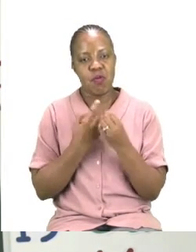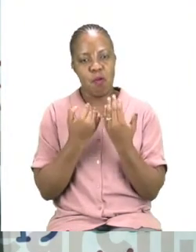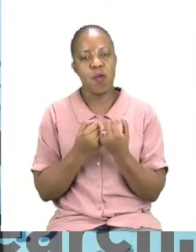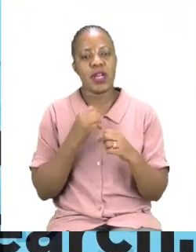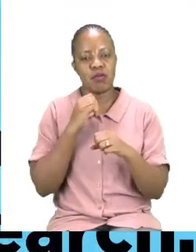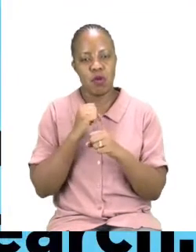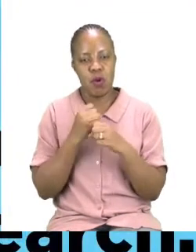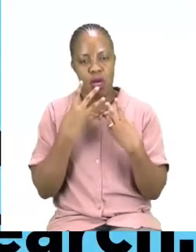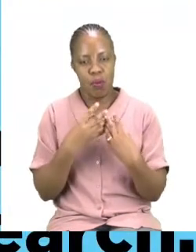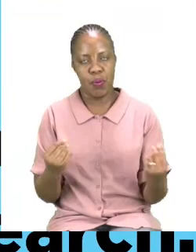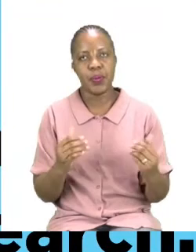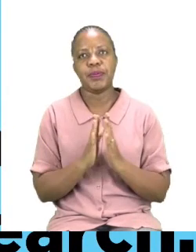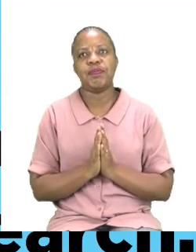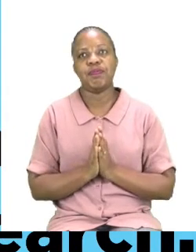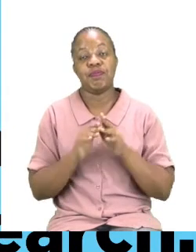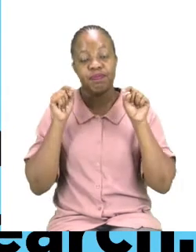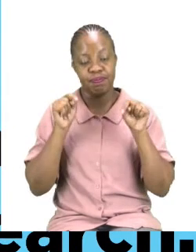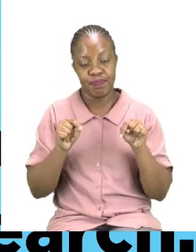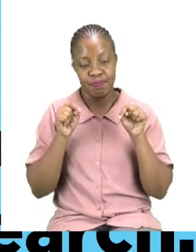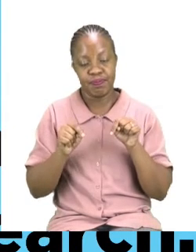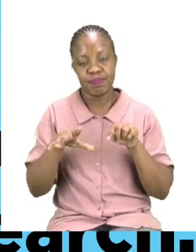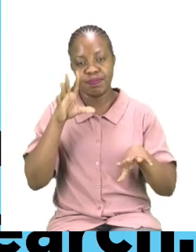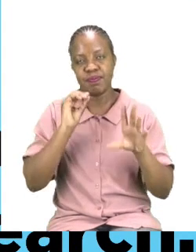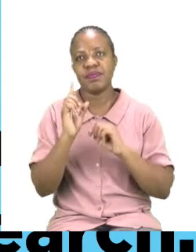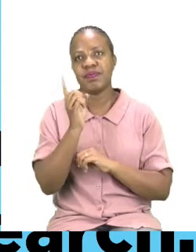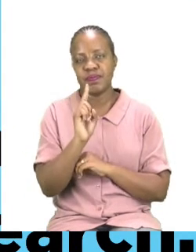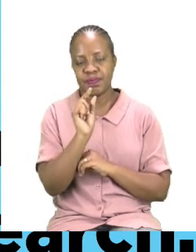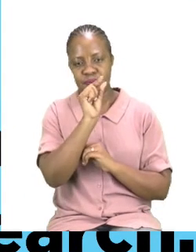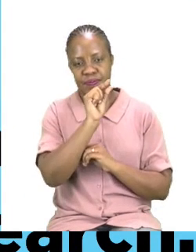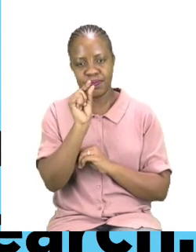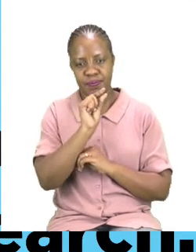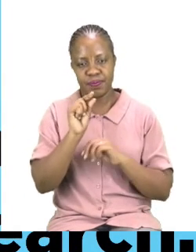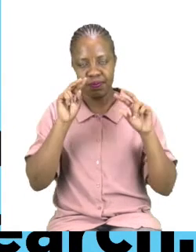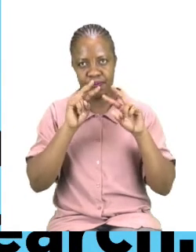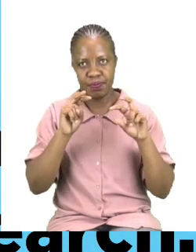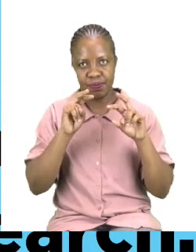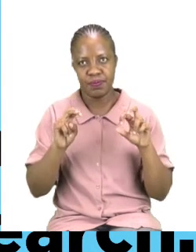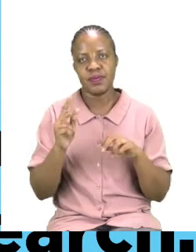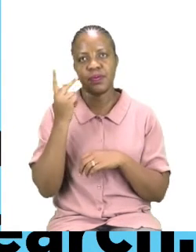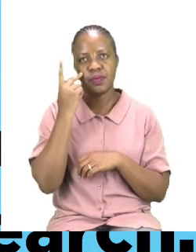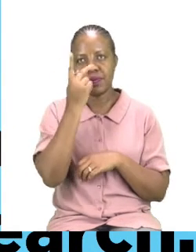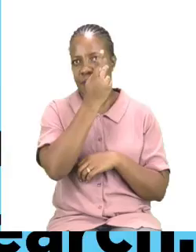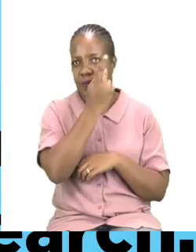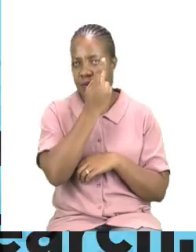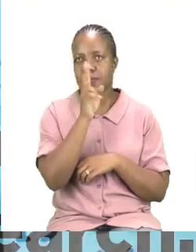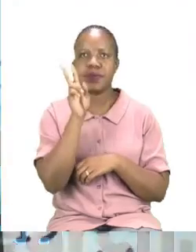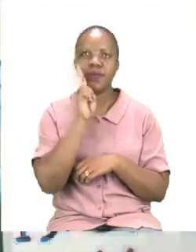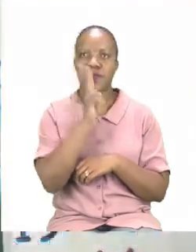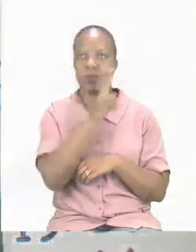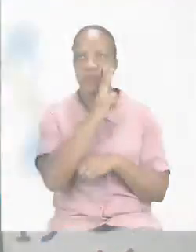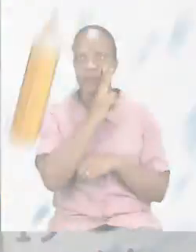today's lesson, we will be talking about about a word search, pronouns and verbs.